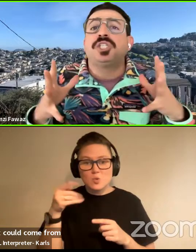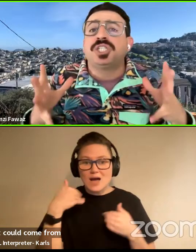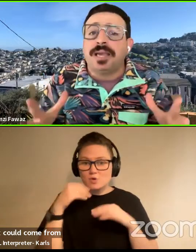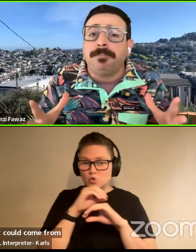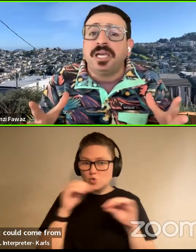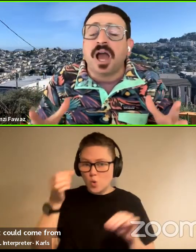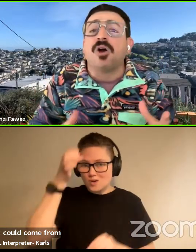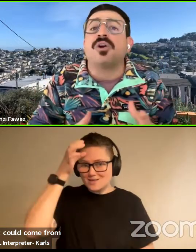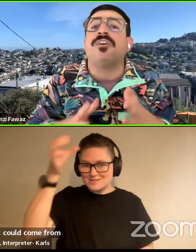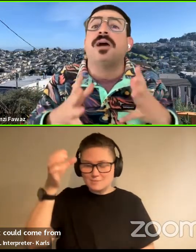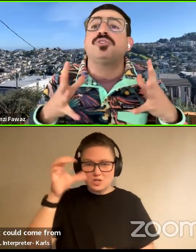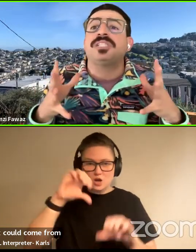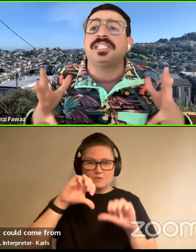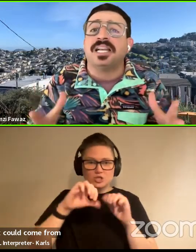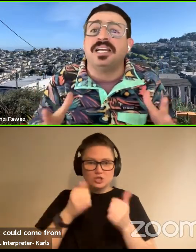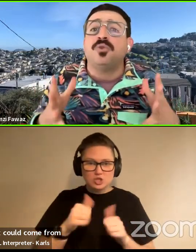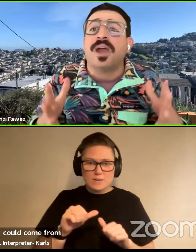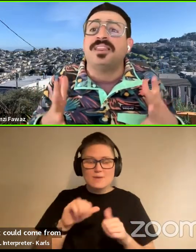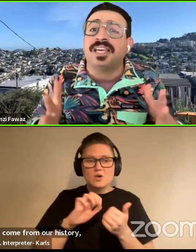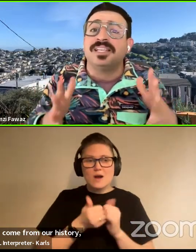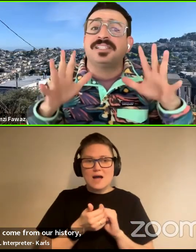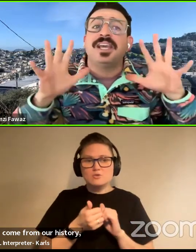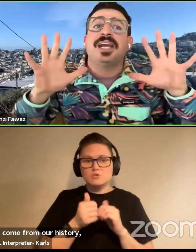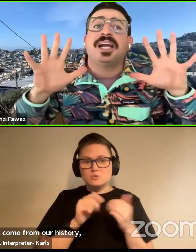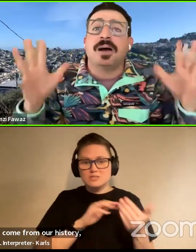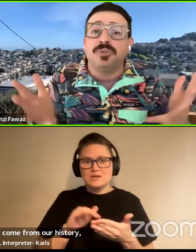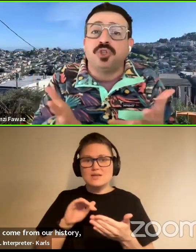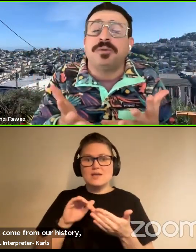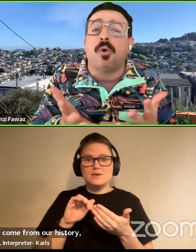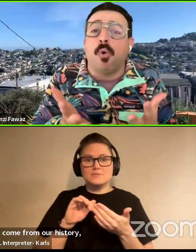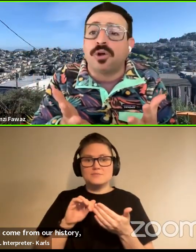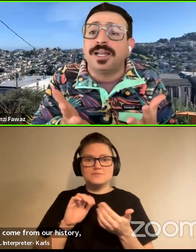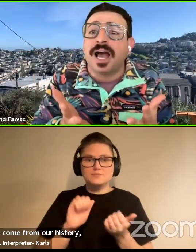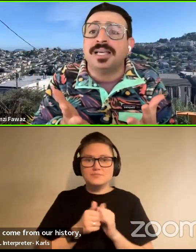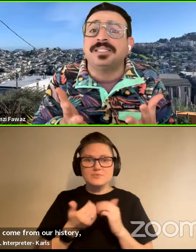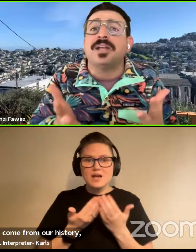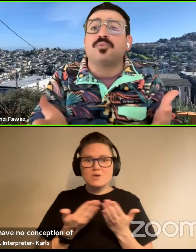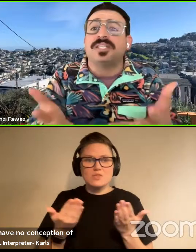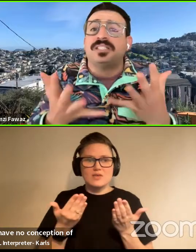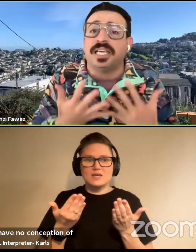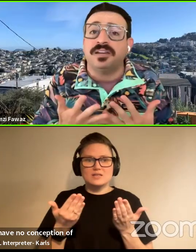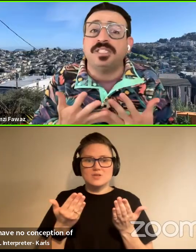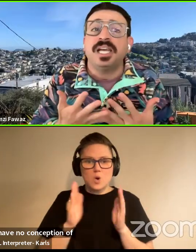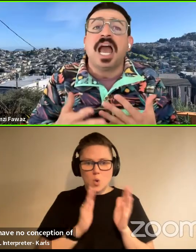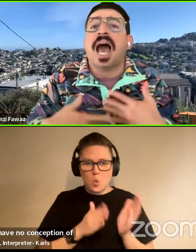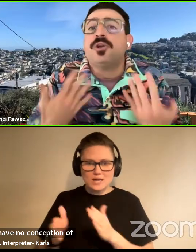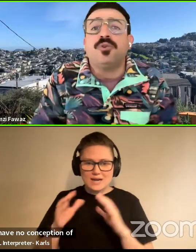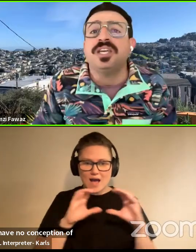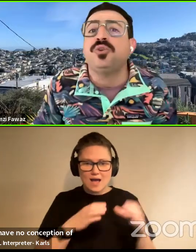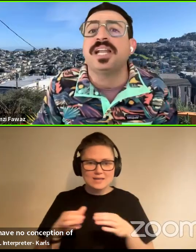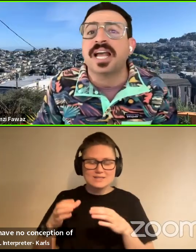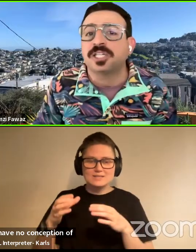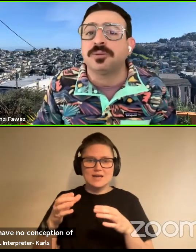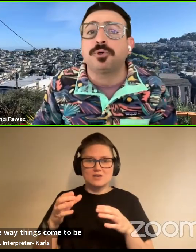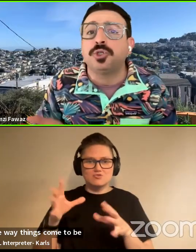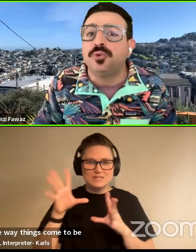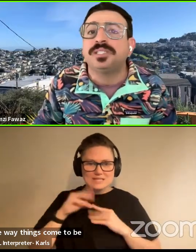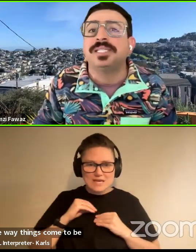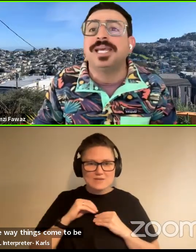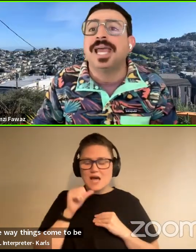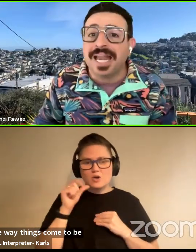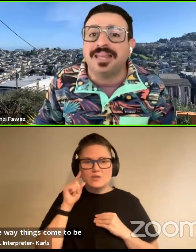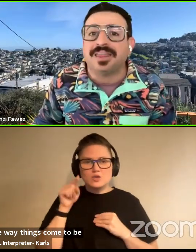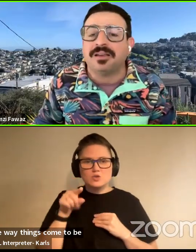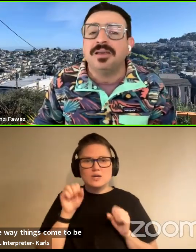of shaping or of how to study the way things come to be organized and received, I don't think you can actually